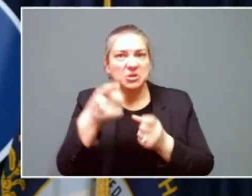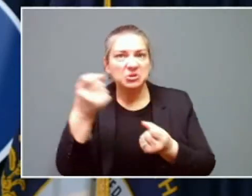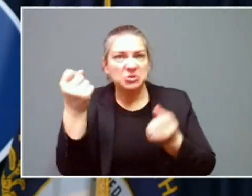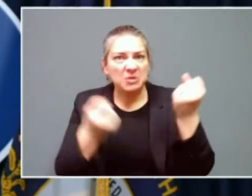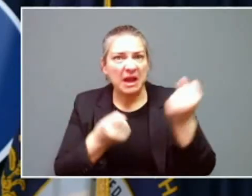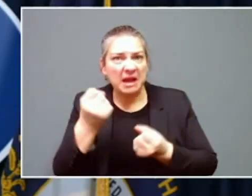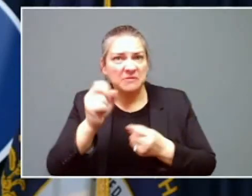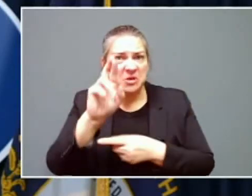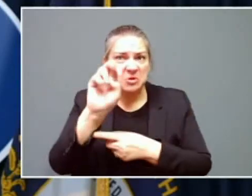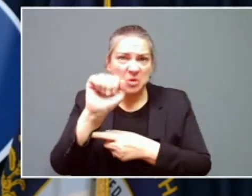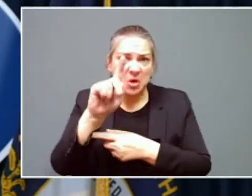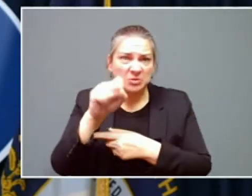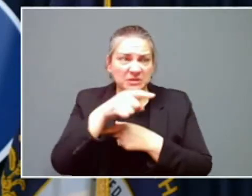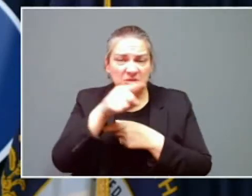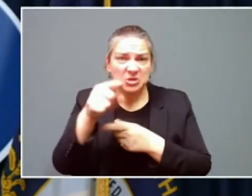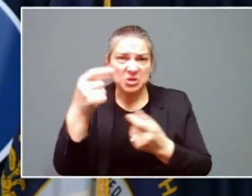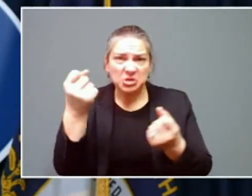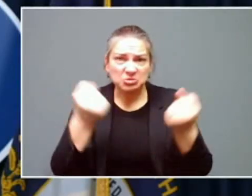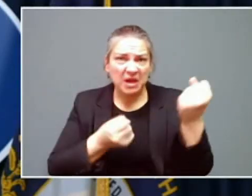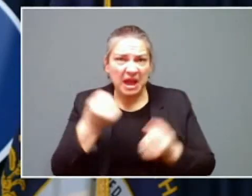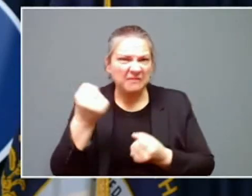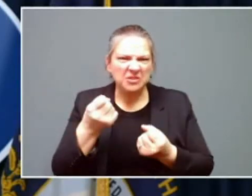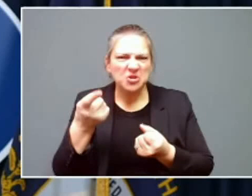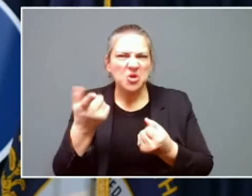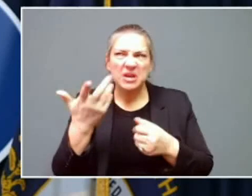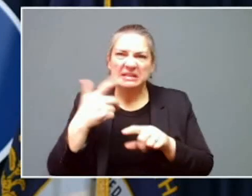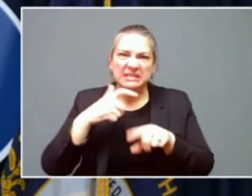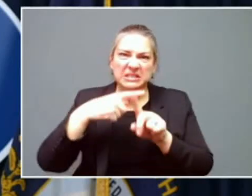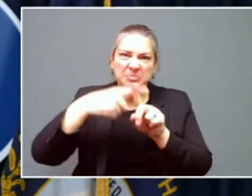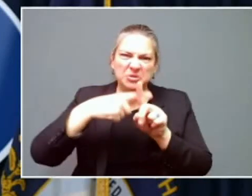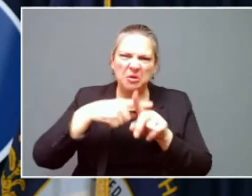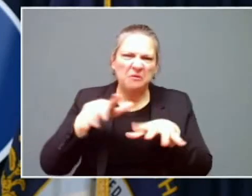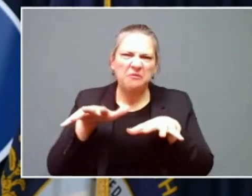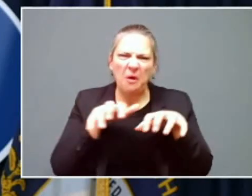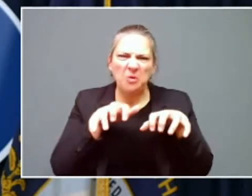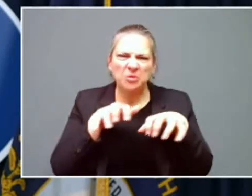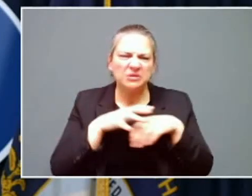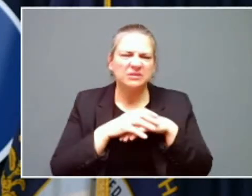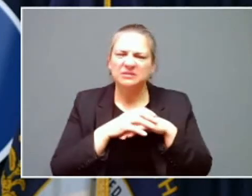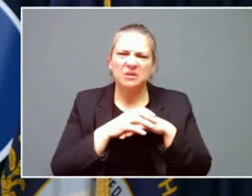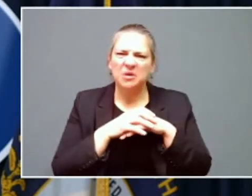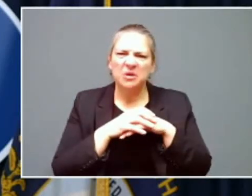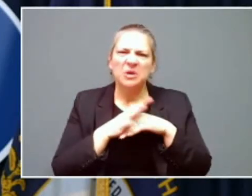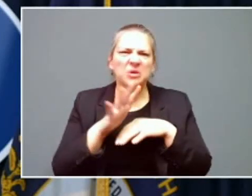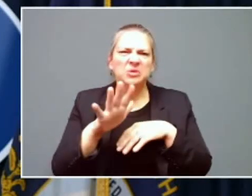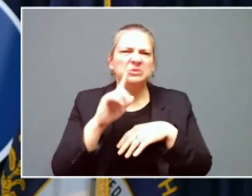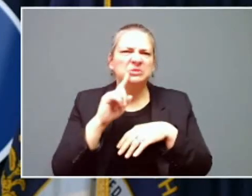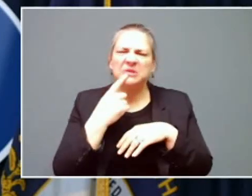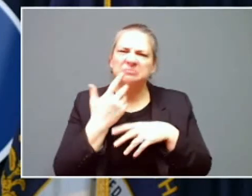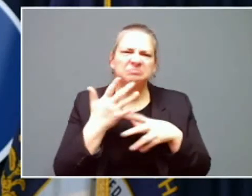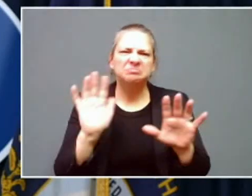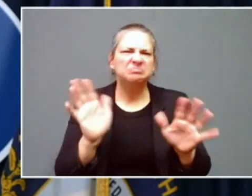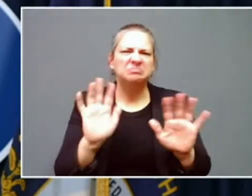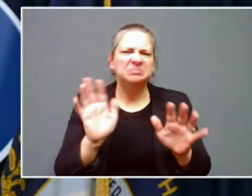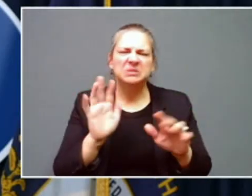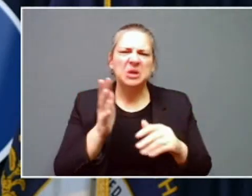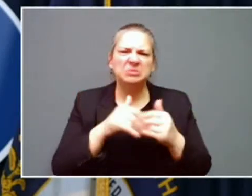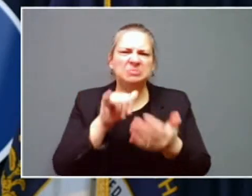are freezing. The public's safety is our top priority and our top concern.